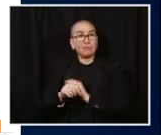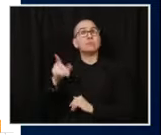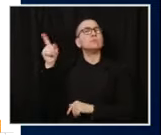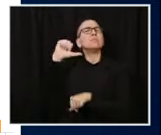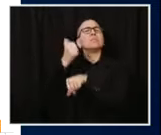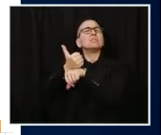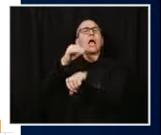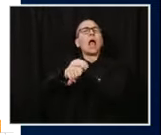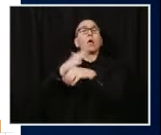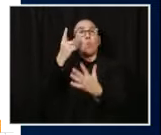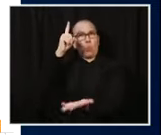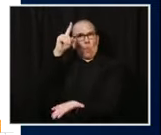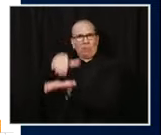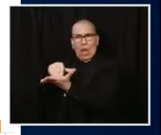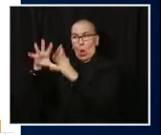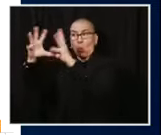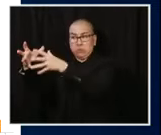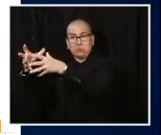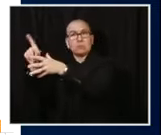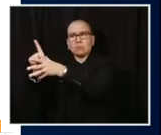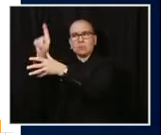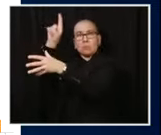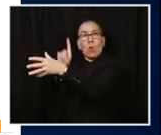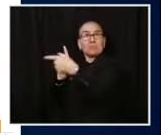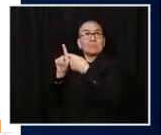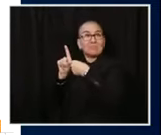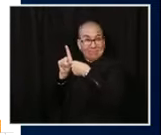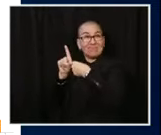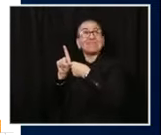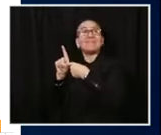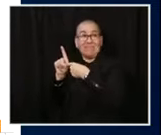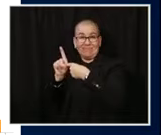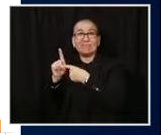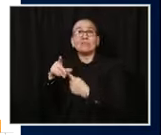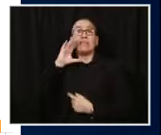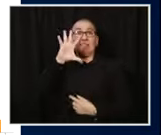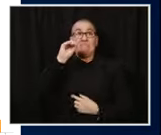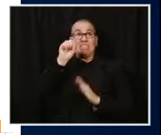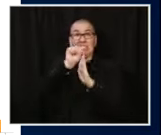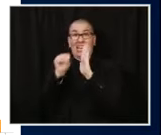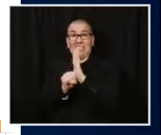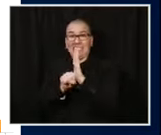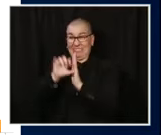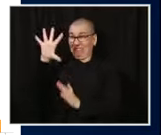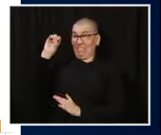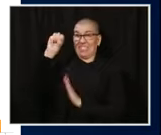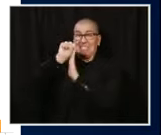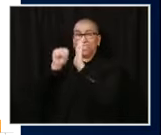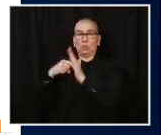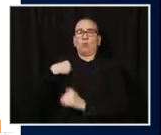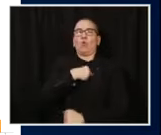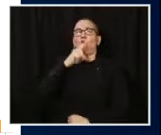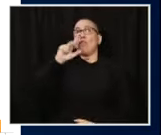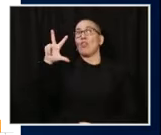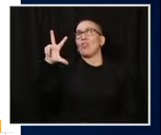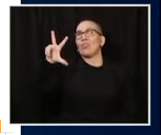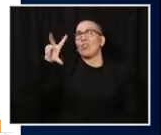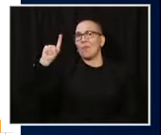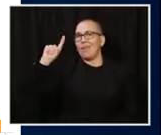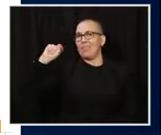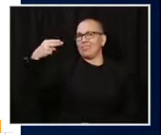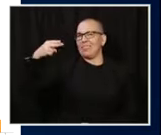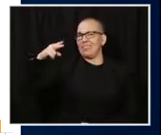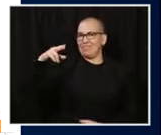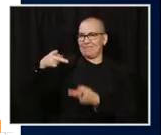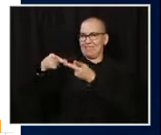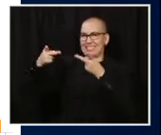Minnesota ranks 31st out of the 50 states in average cases per 1,000 residents. And this is